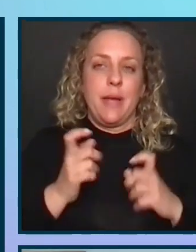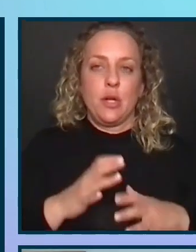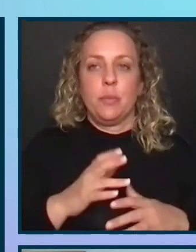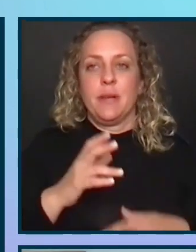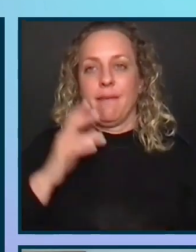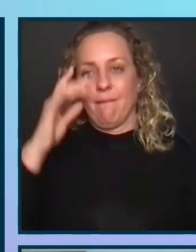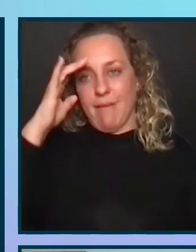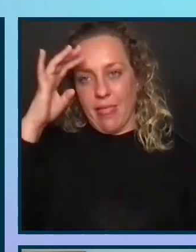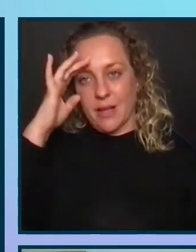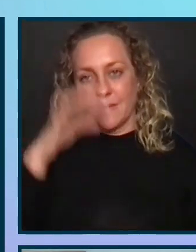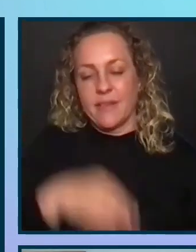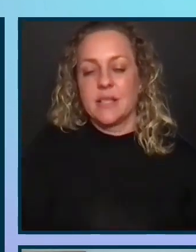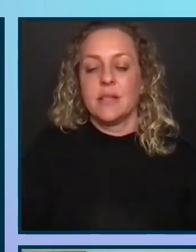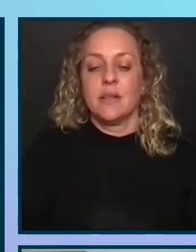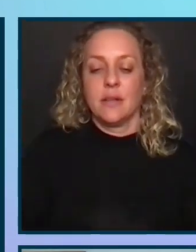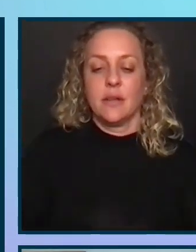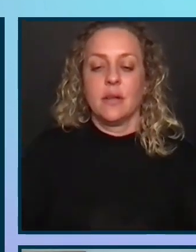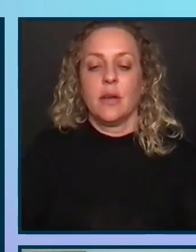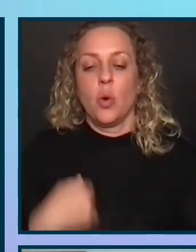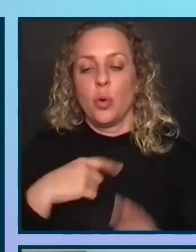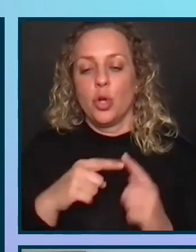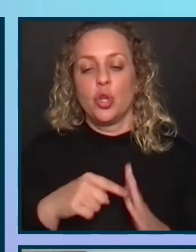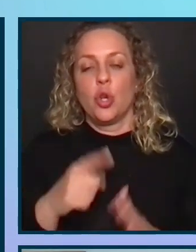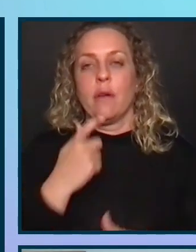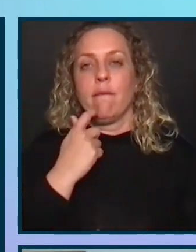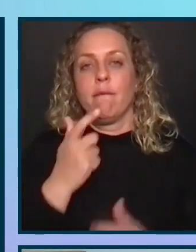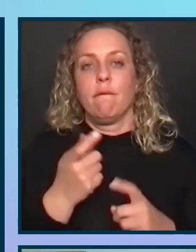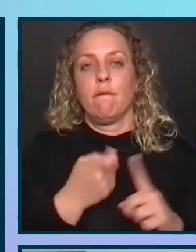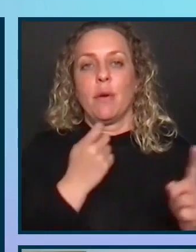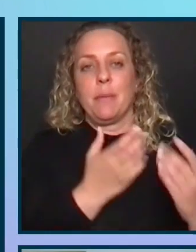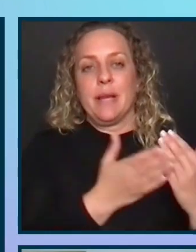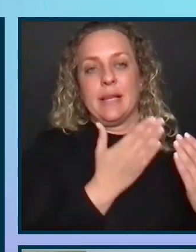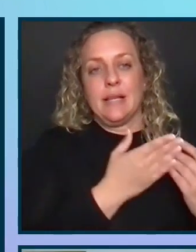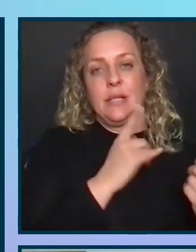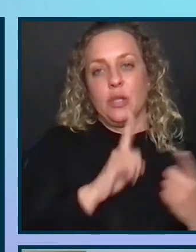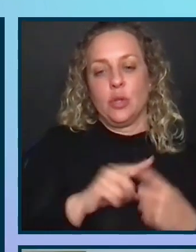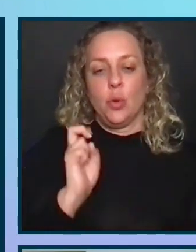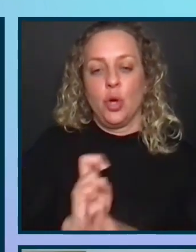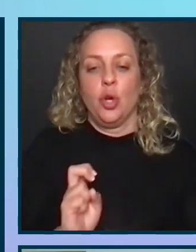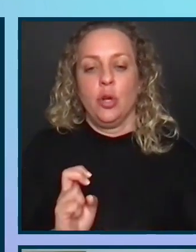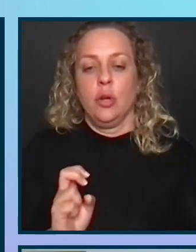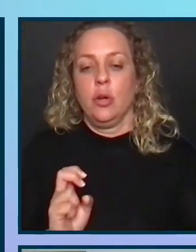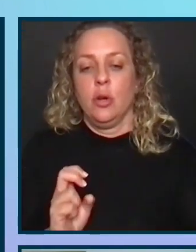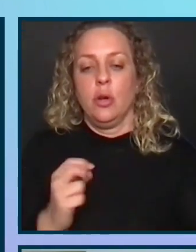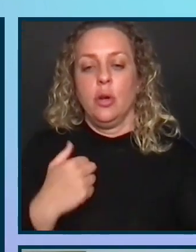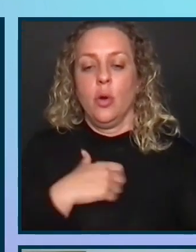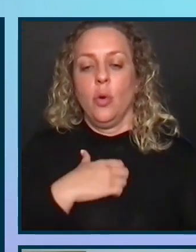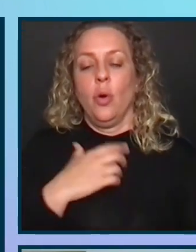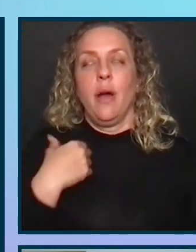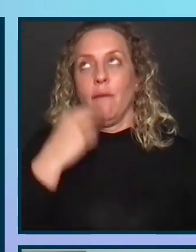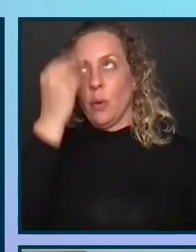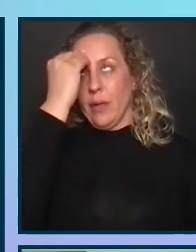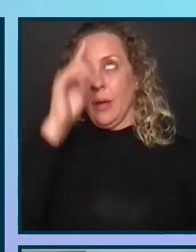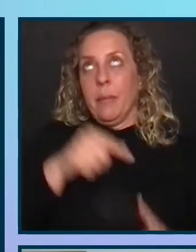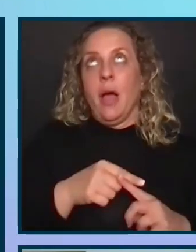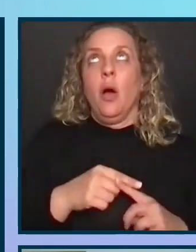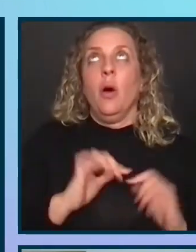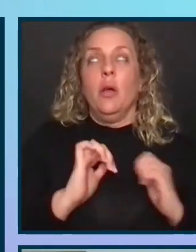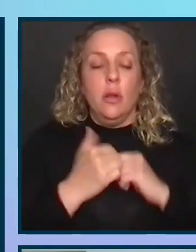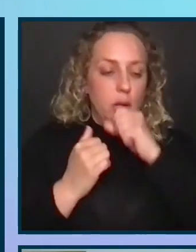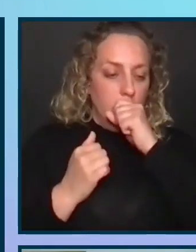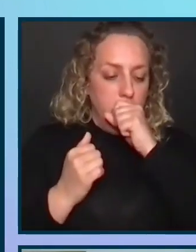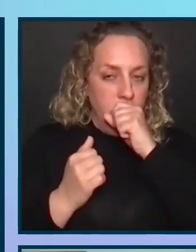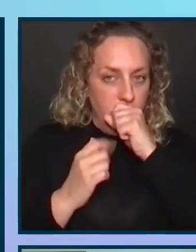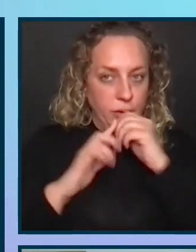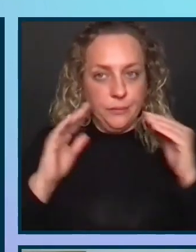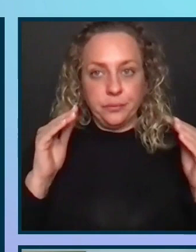philosophies. And we're going to show you from easy to hard. And we're going to have you think about how these focus